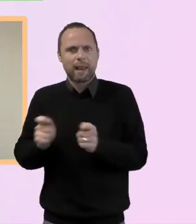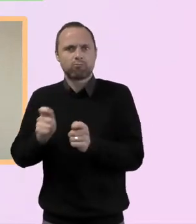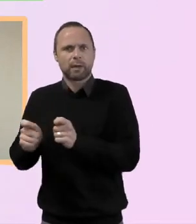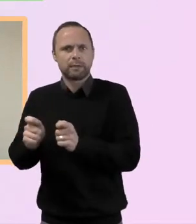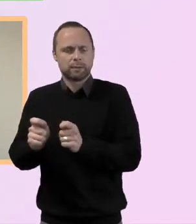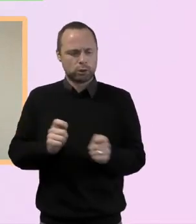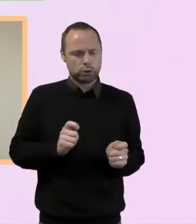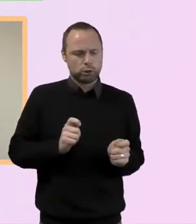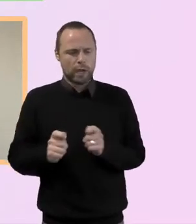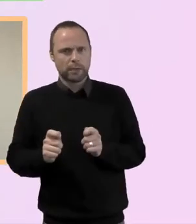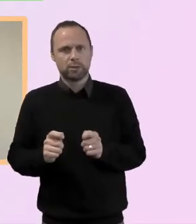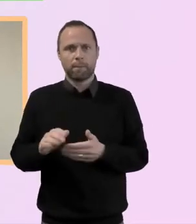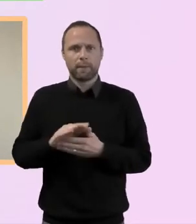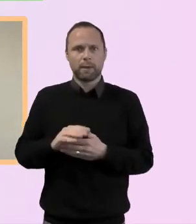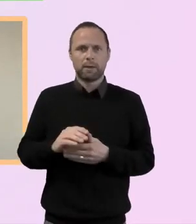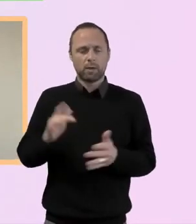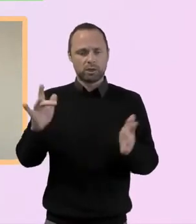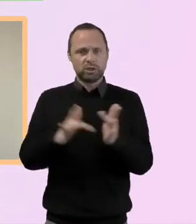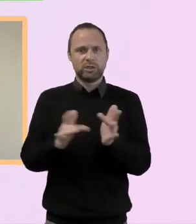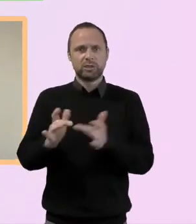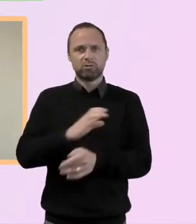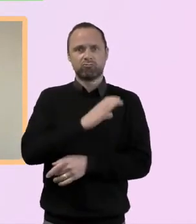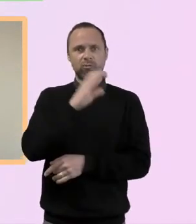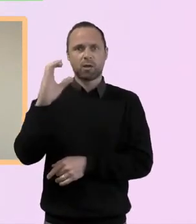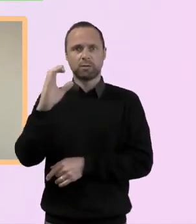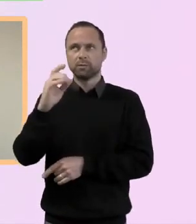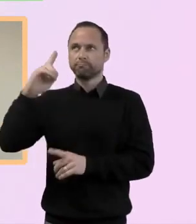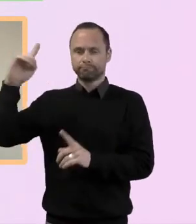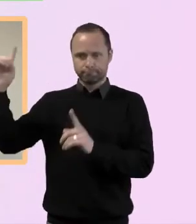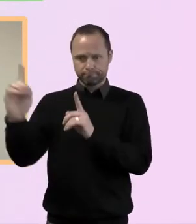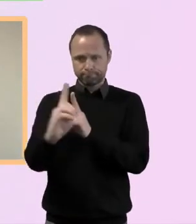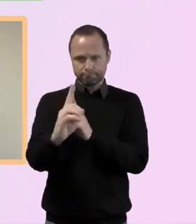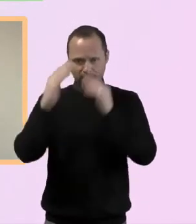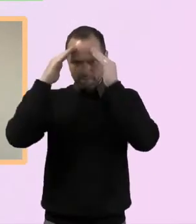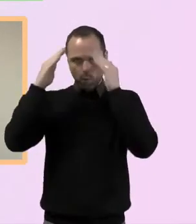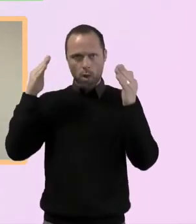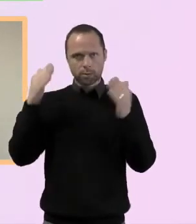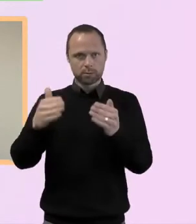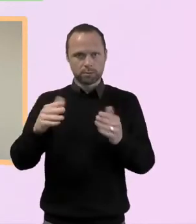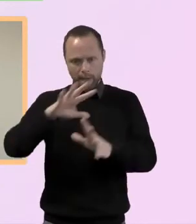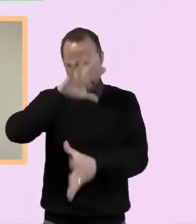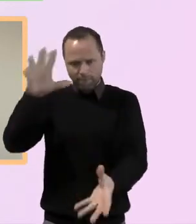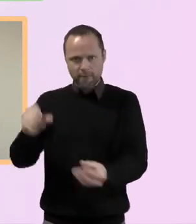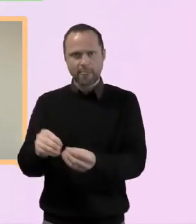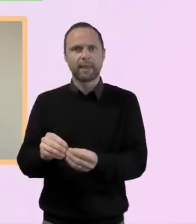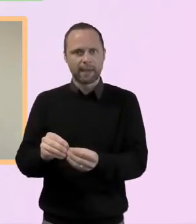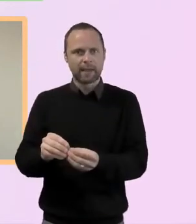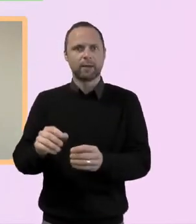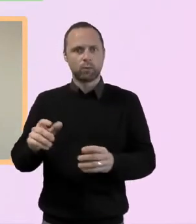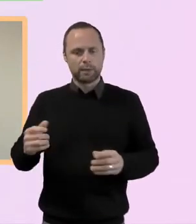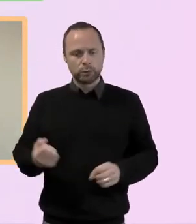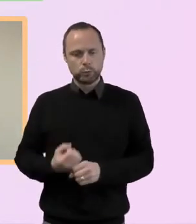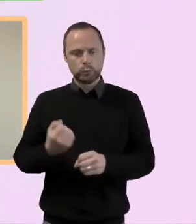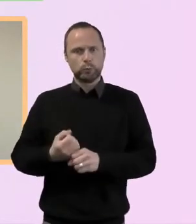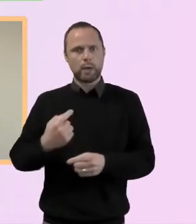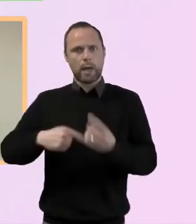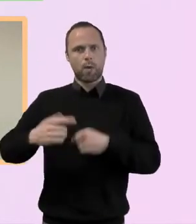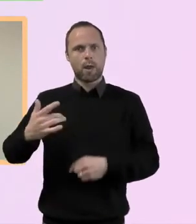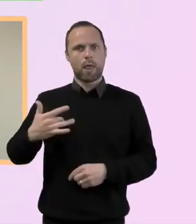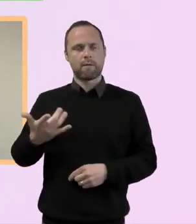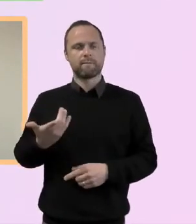being at the centre of all that we do, hence the reason to get to know him better, orientating our whole lives around him.